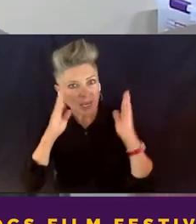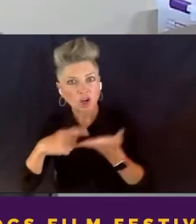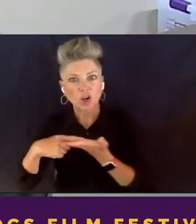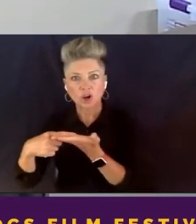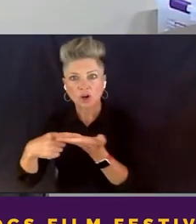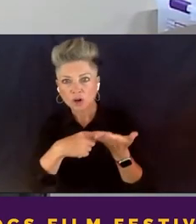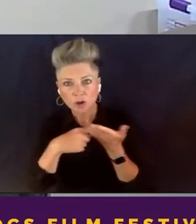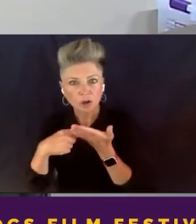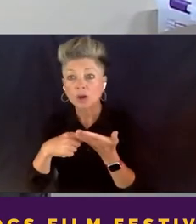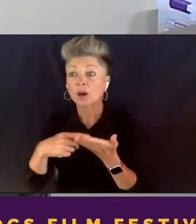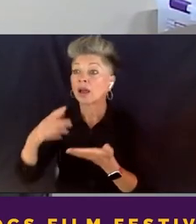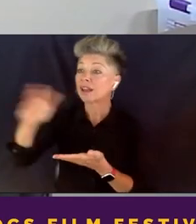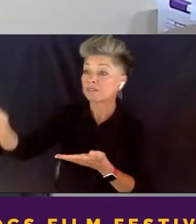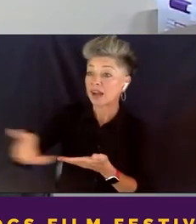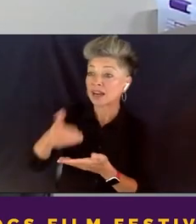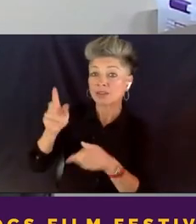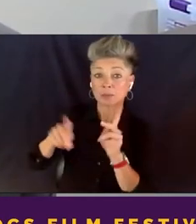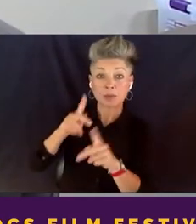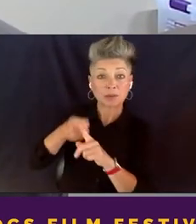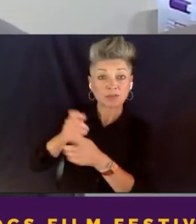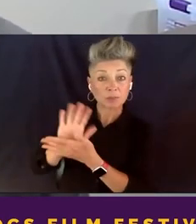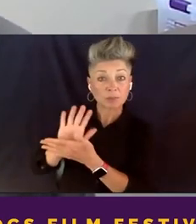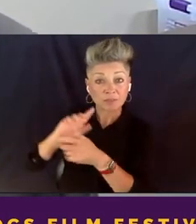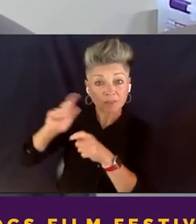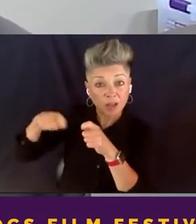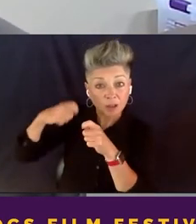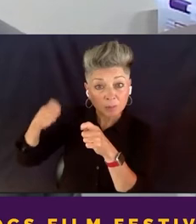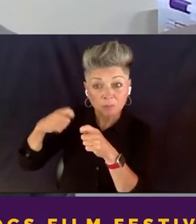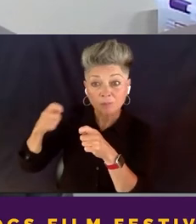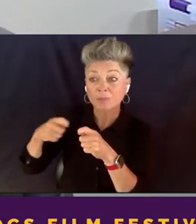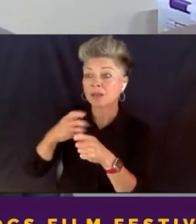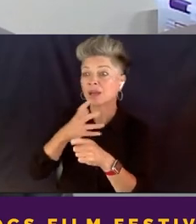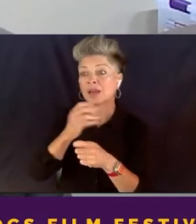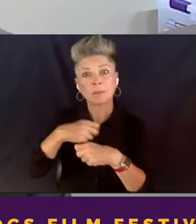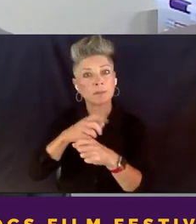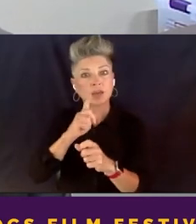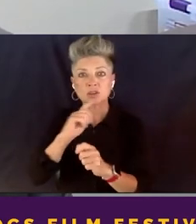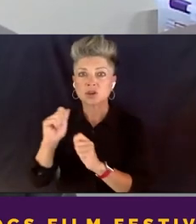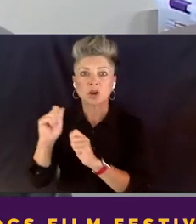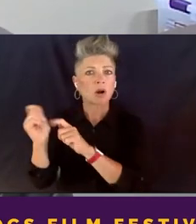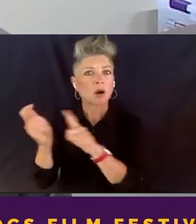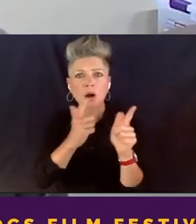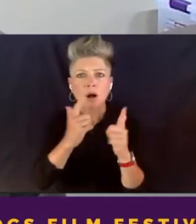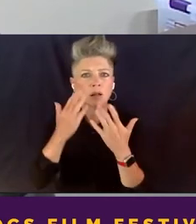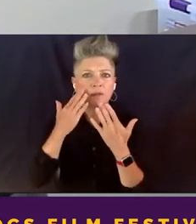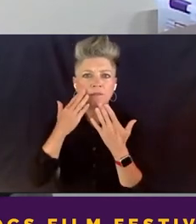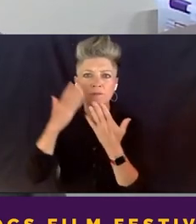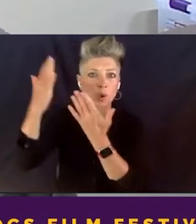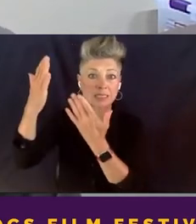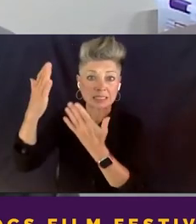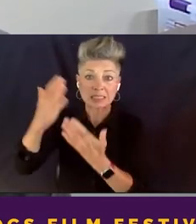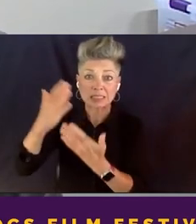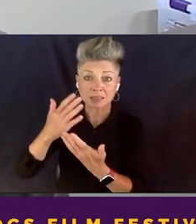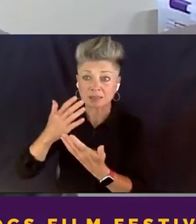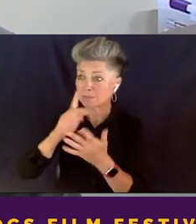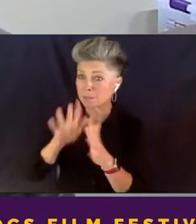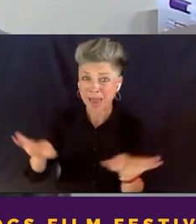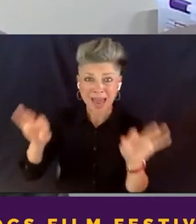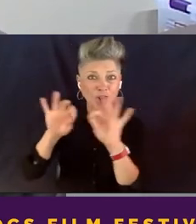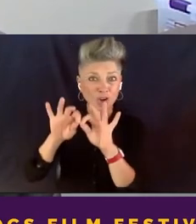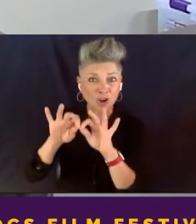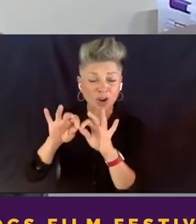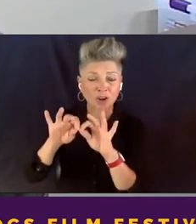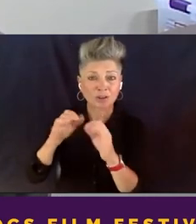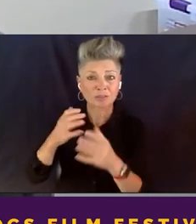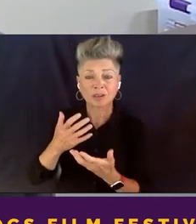bringing in, using the platform to make sure that every opinion, every voice matters and creating that space, that safe